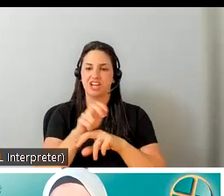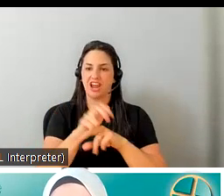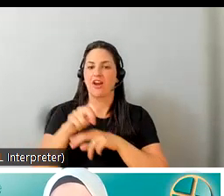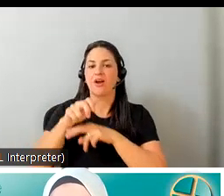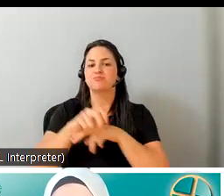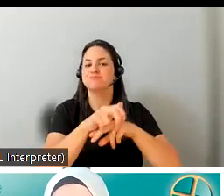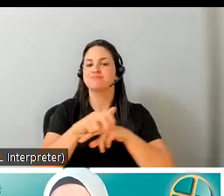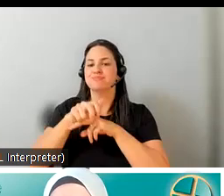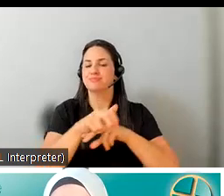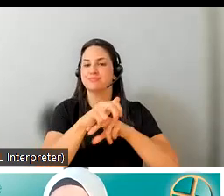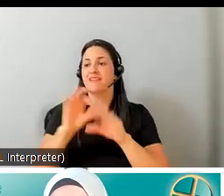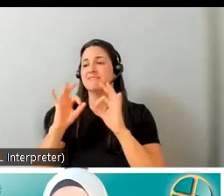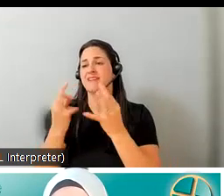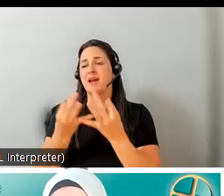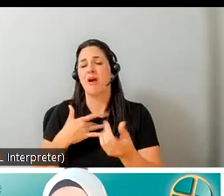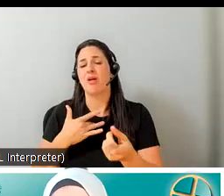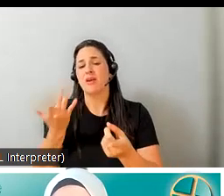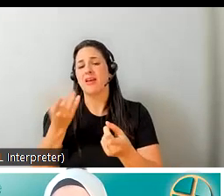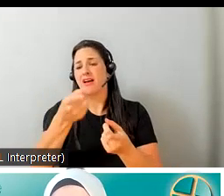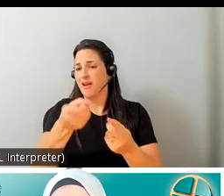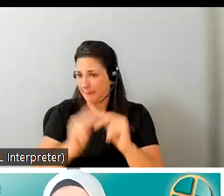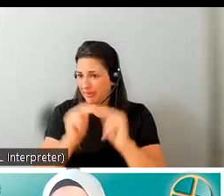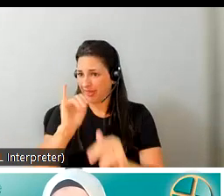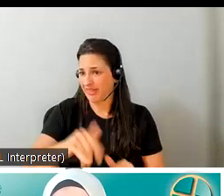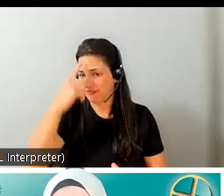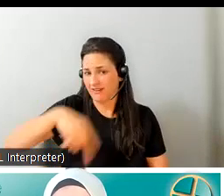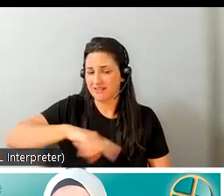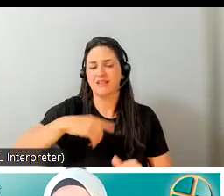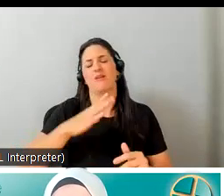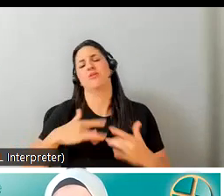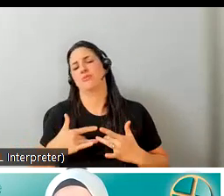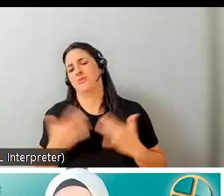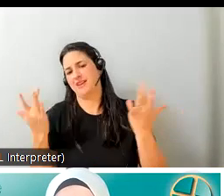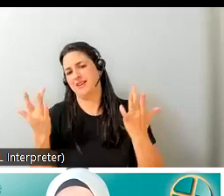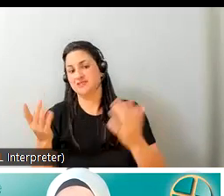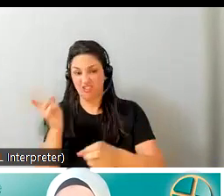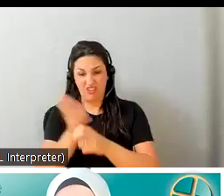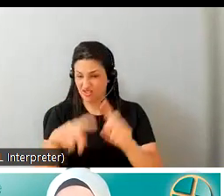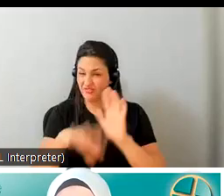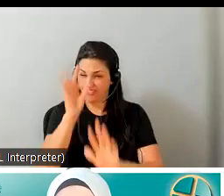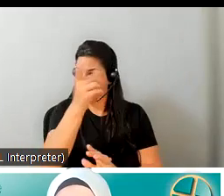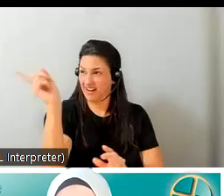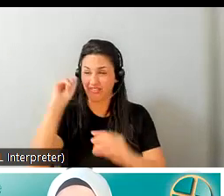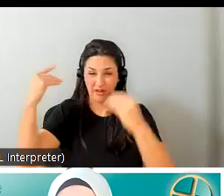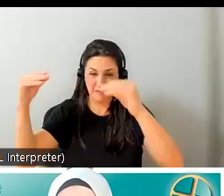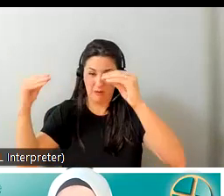uh the family was extremely happy with this and so it was very hard to find anything like that out there in the market